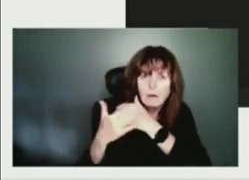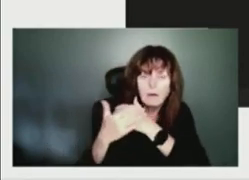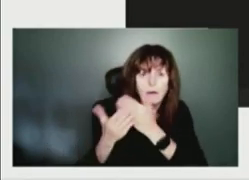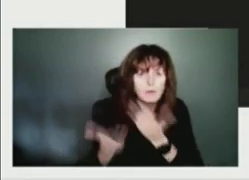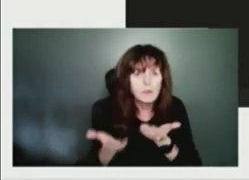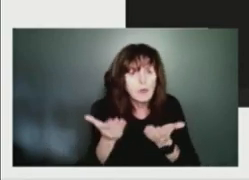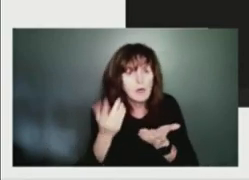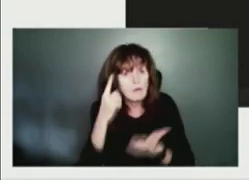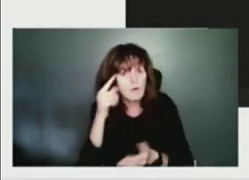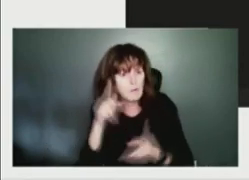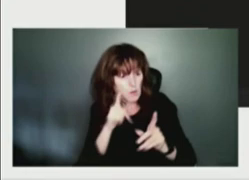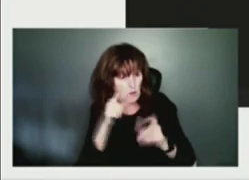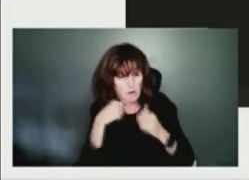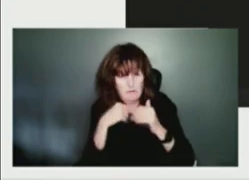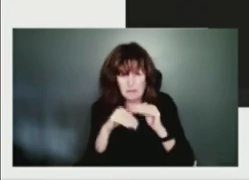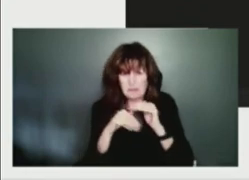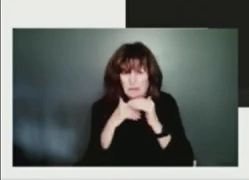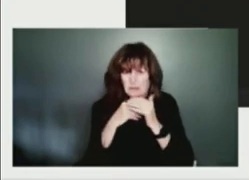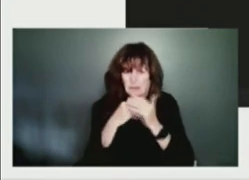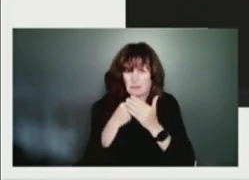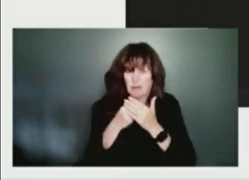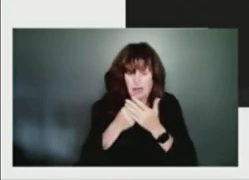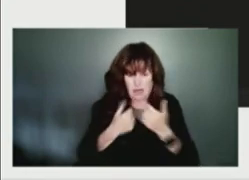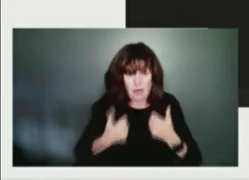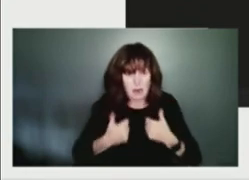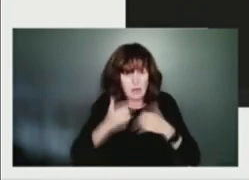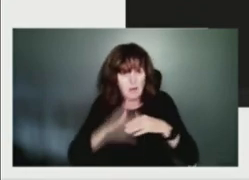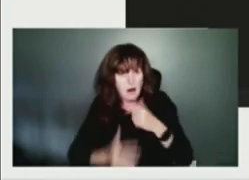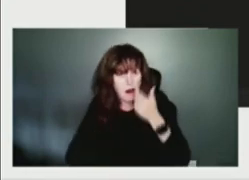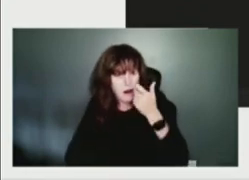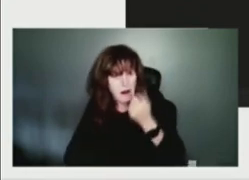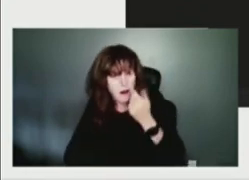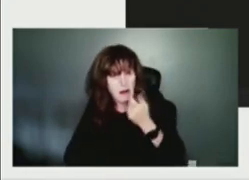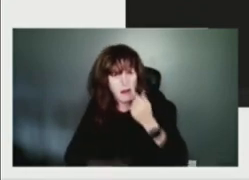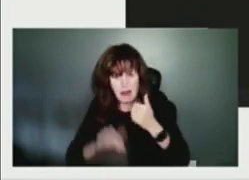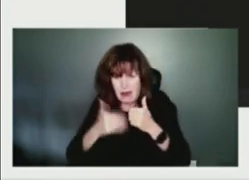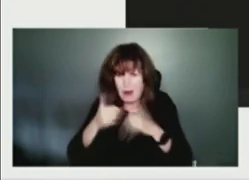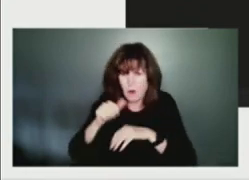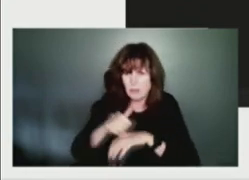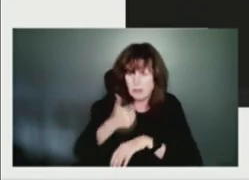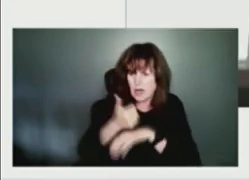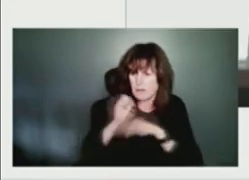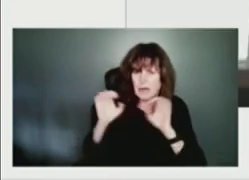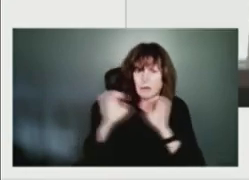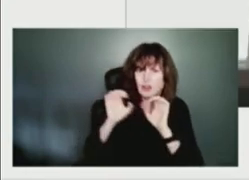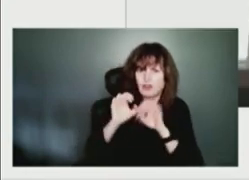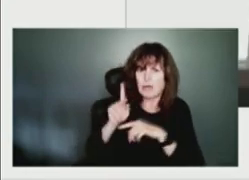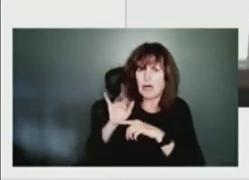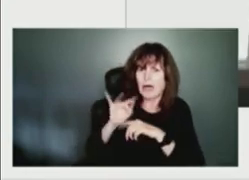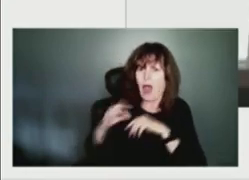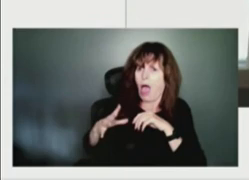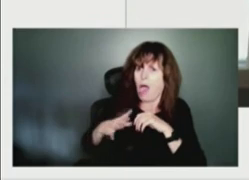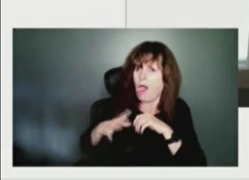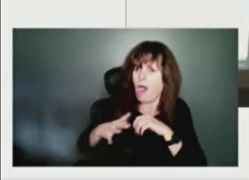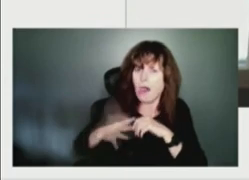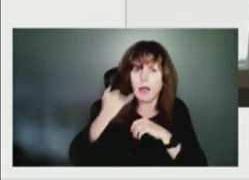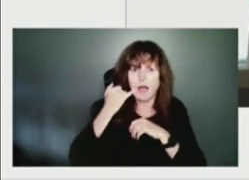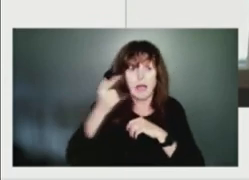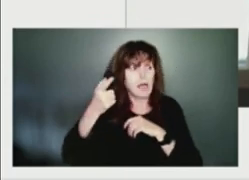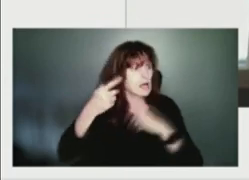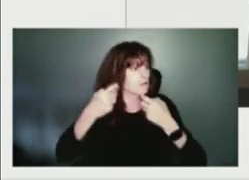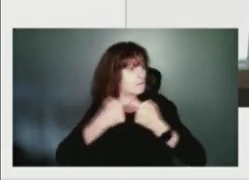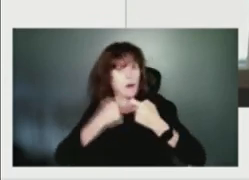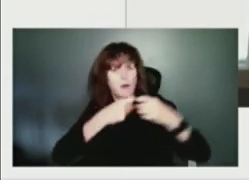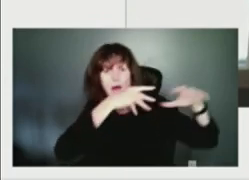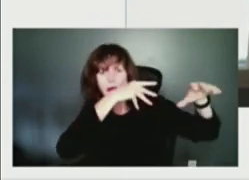kit in the event of extensive power outages. I do agree that the cost of everything is is